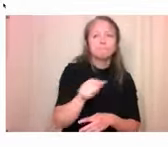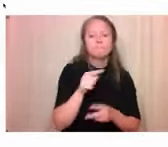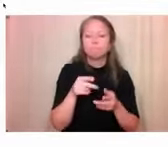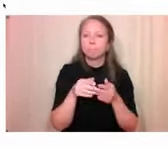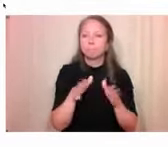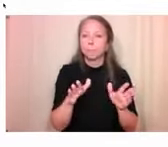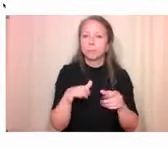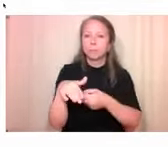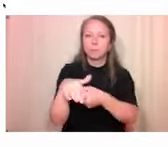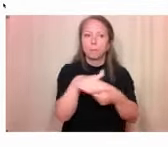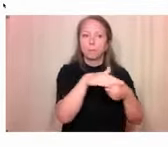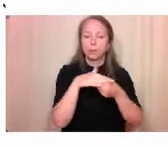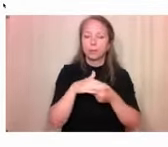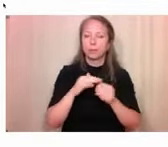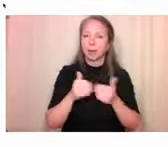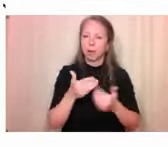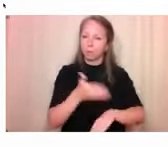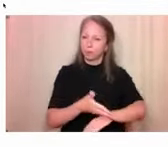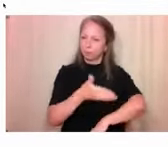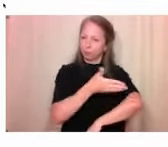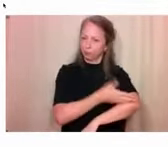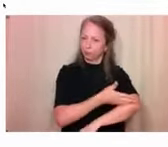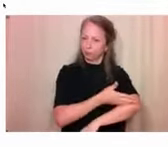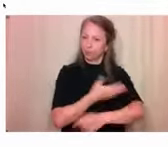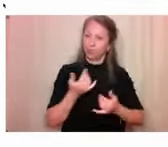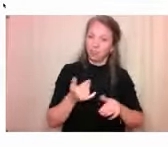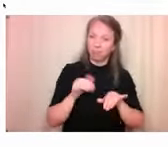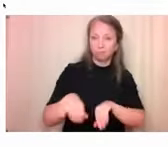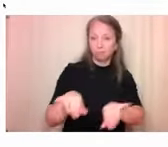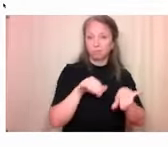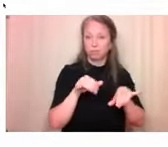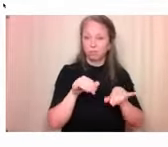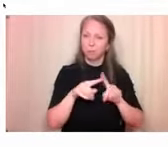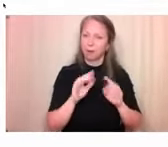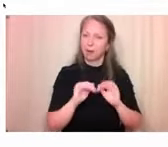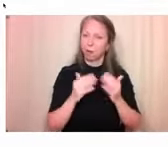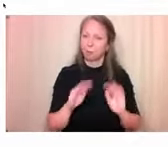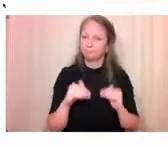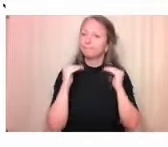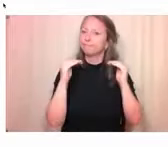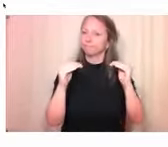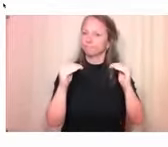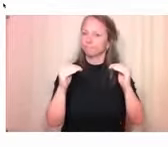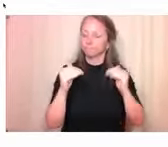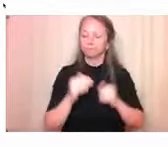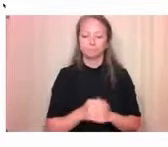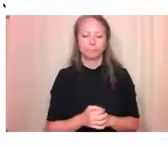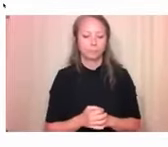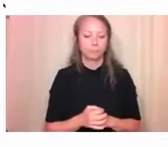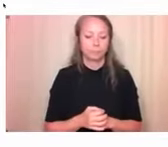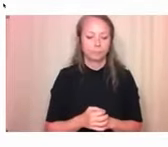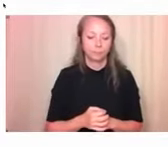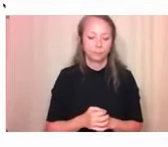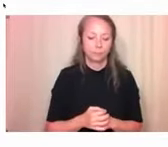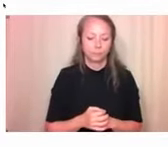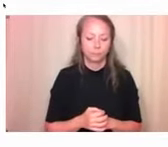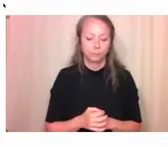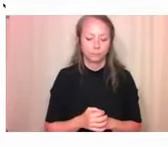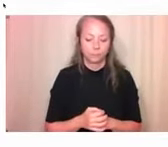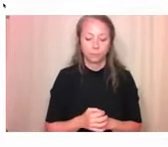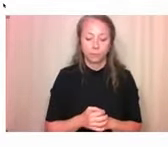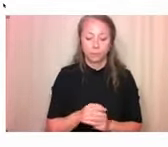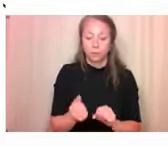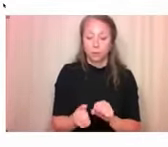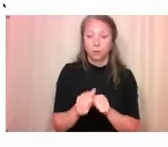accessible than the current standards for accessibility. Due to limitations imposed by the COVID-19